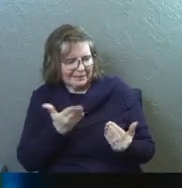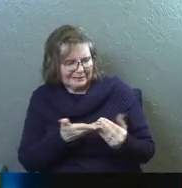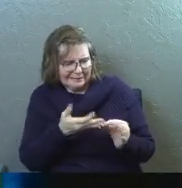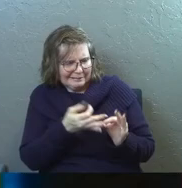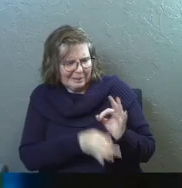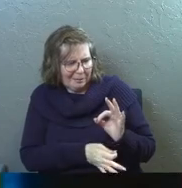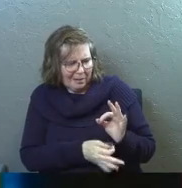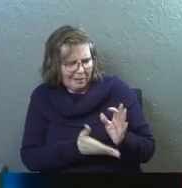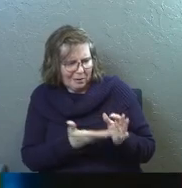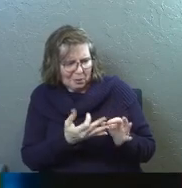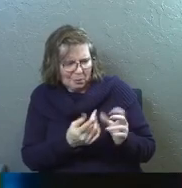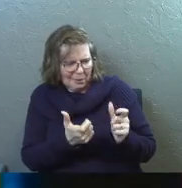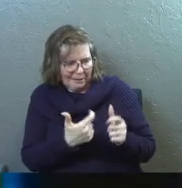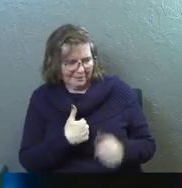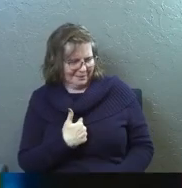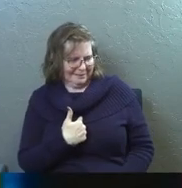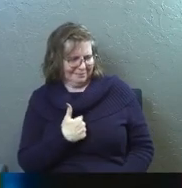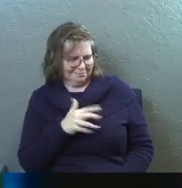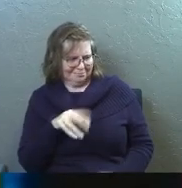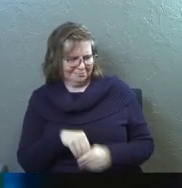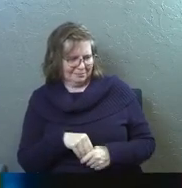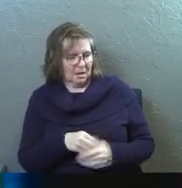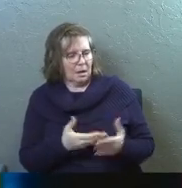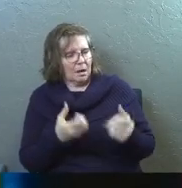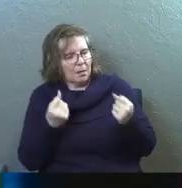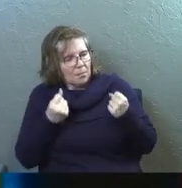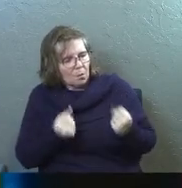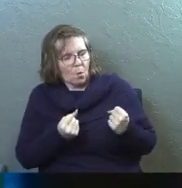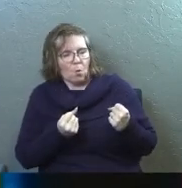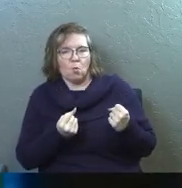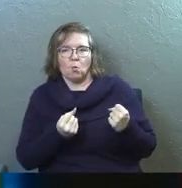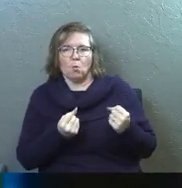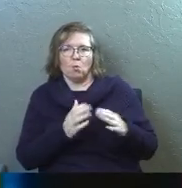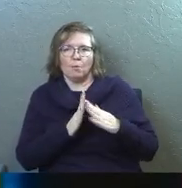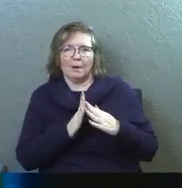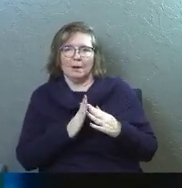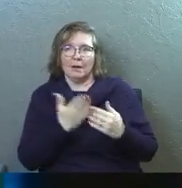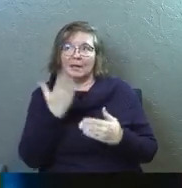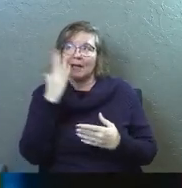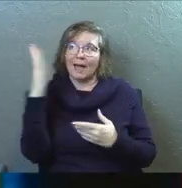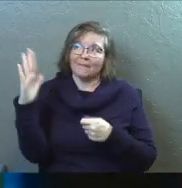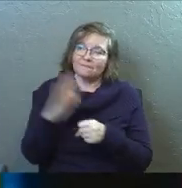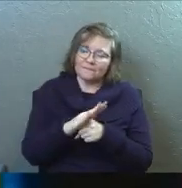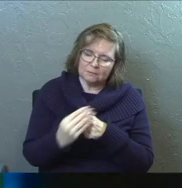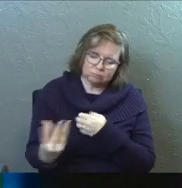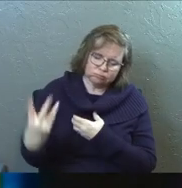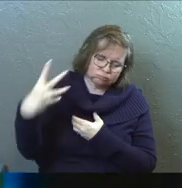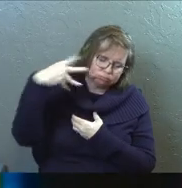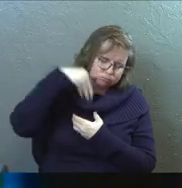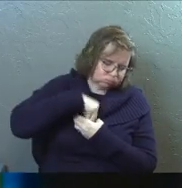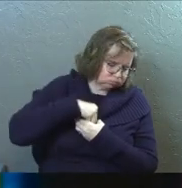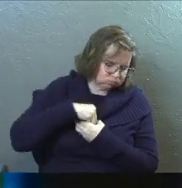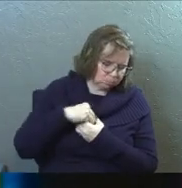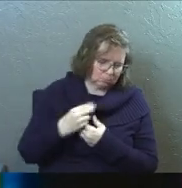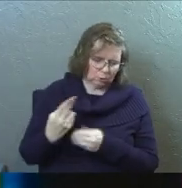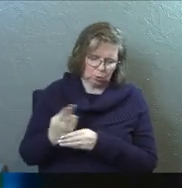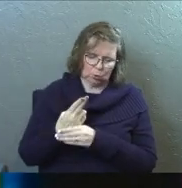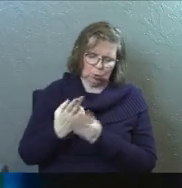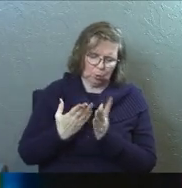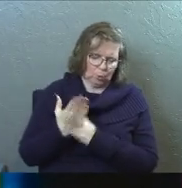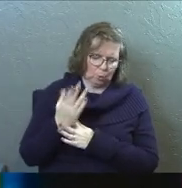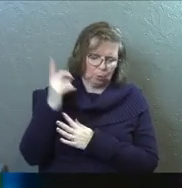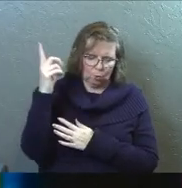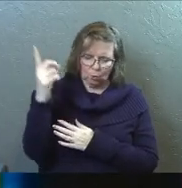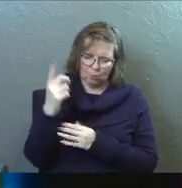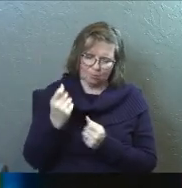for simple. Don't pray for quick. Bold prayers. God, fill me. I want to be used by you. I want to